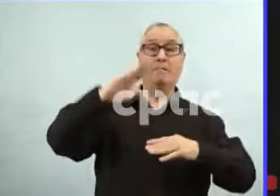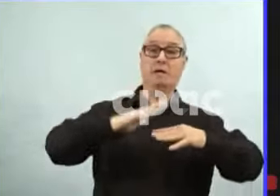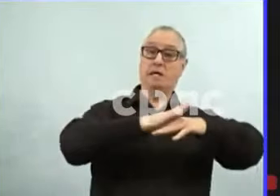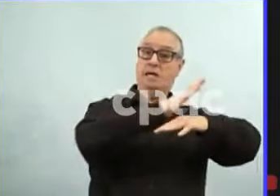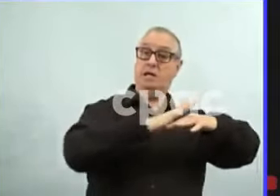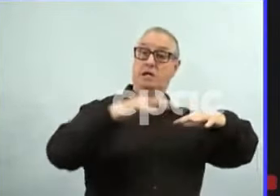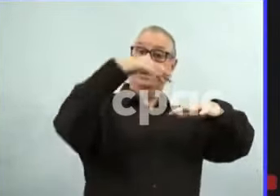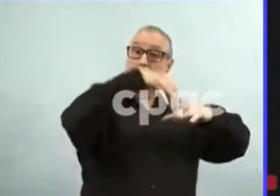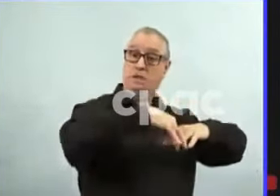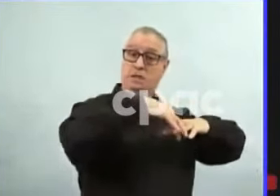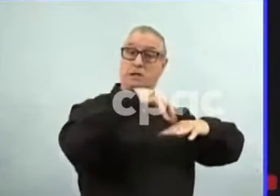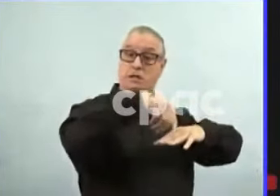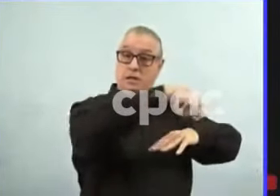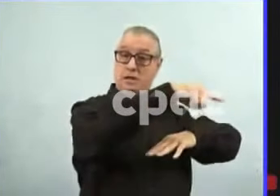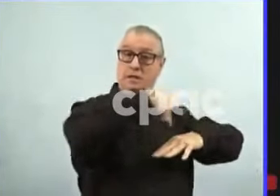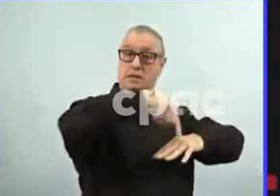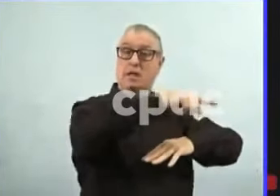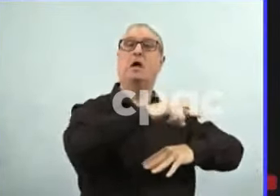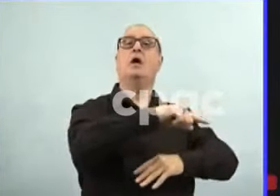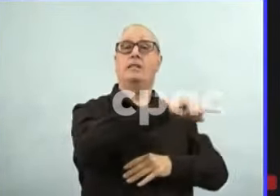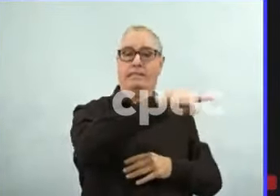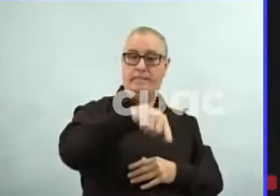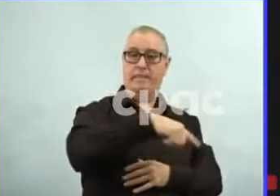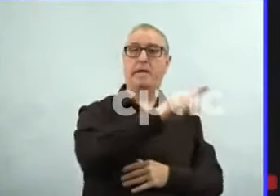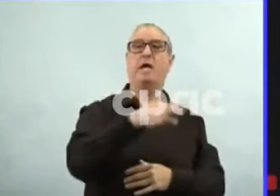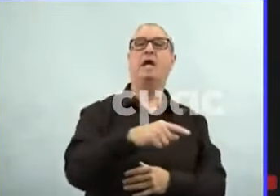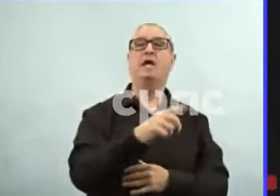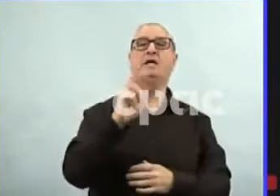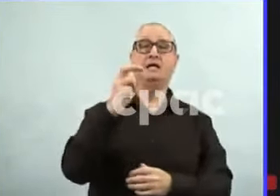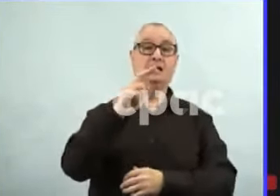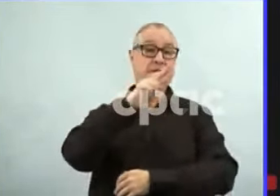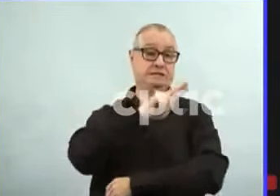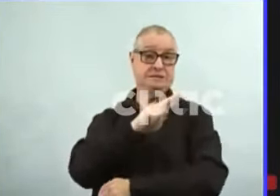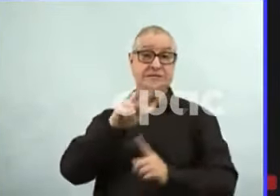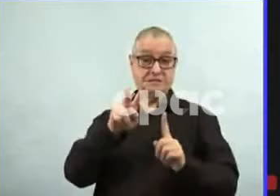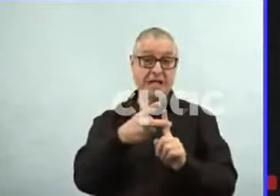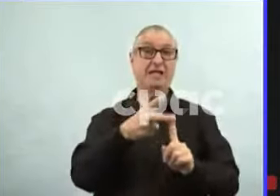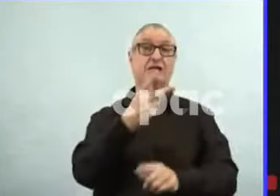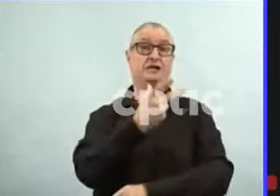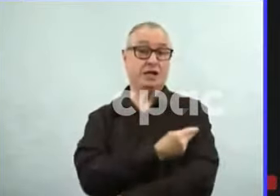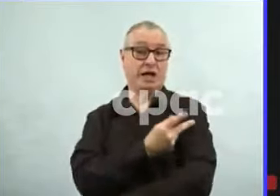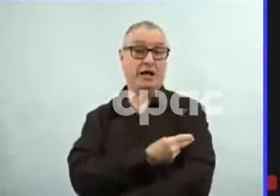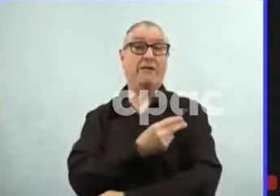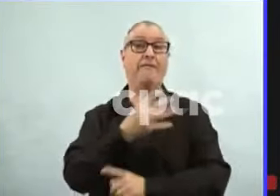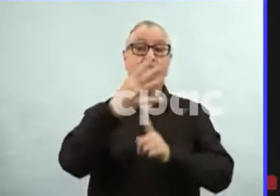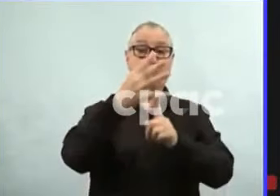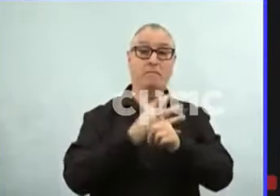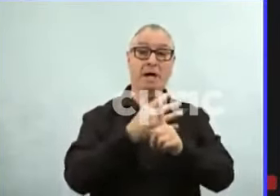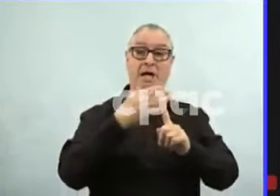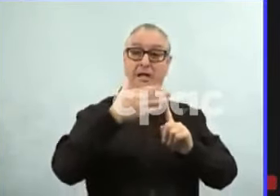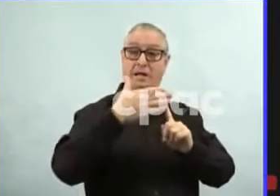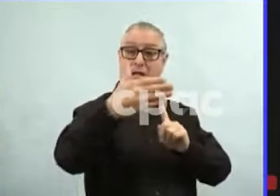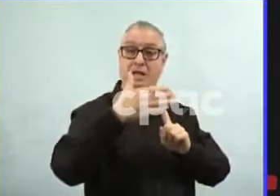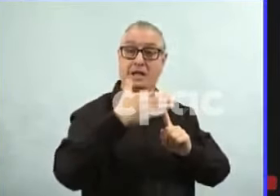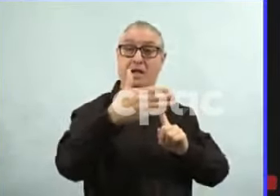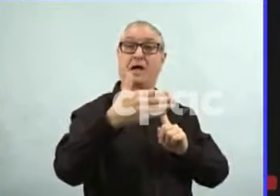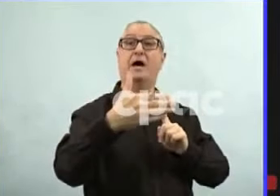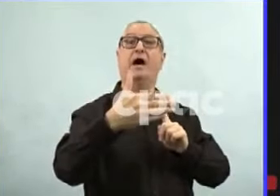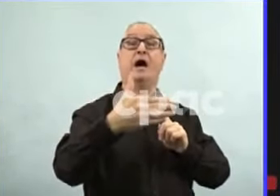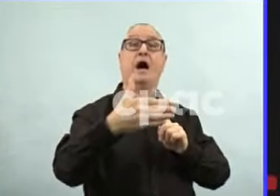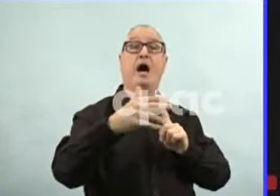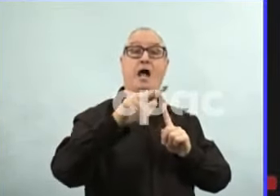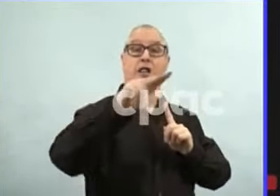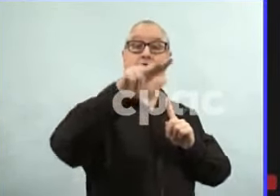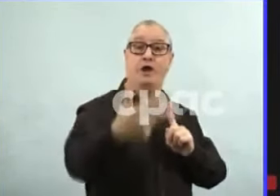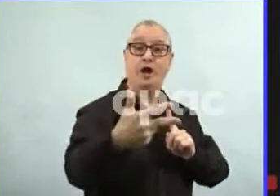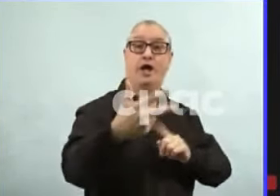-19. And if you are either immune or immune suppressed. or it has been less than 14 days since your third dose and have any one